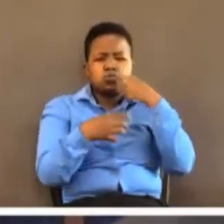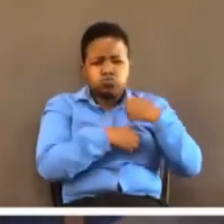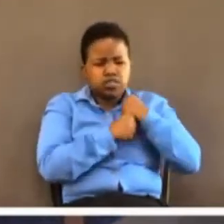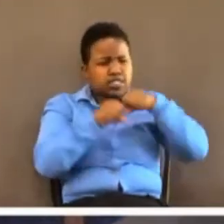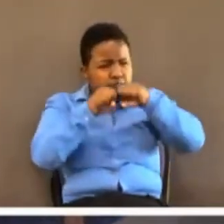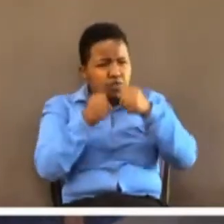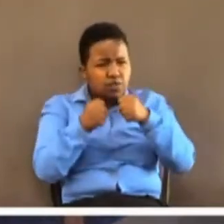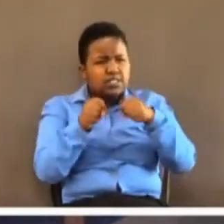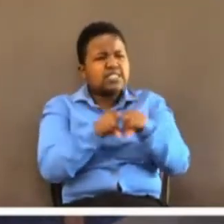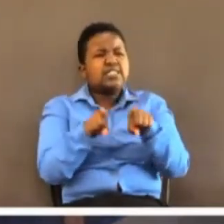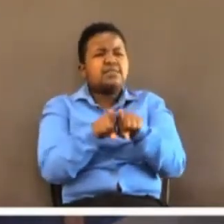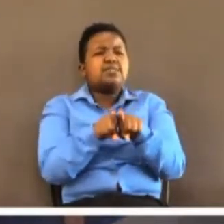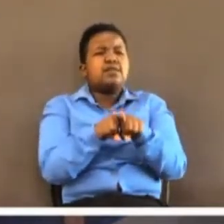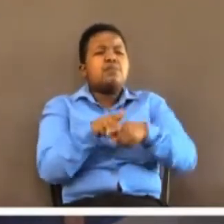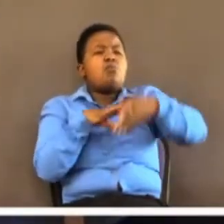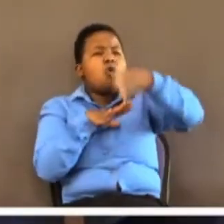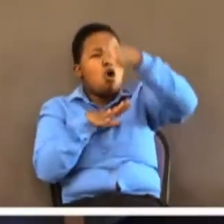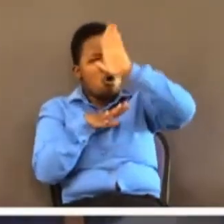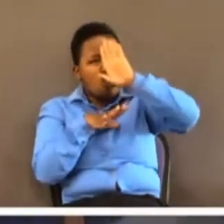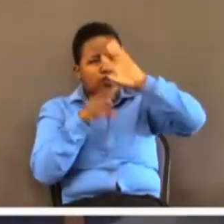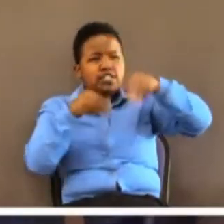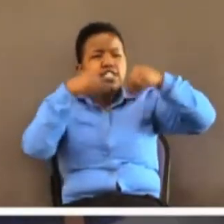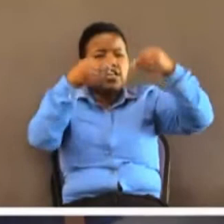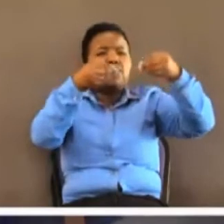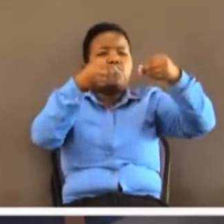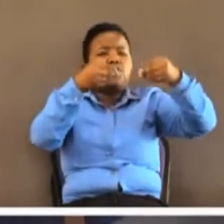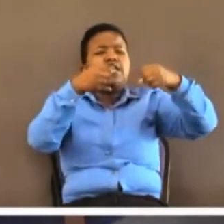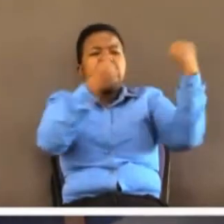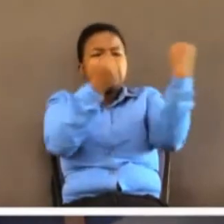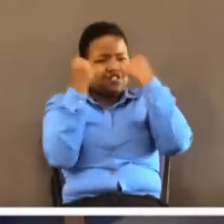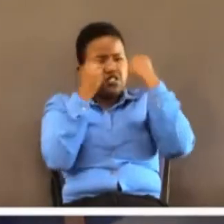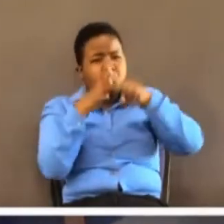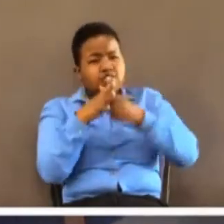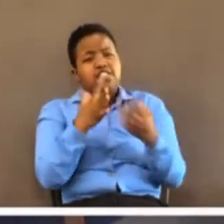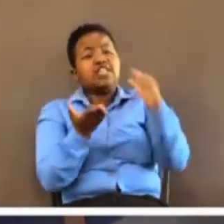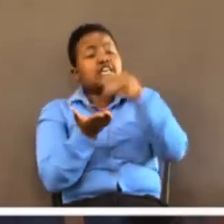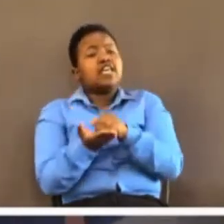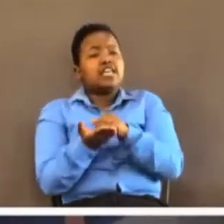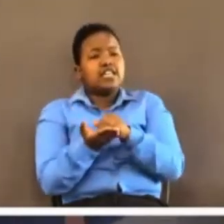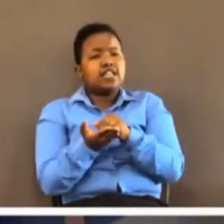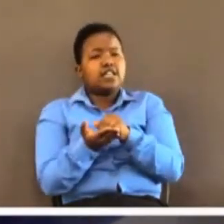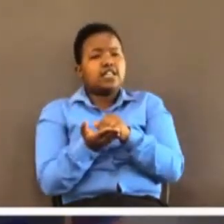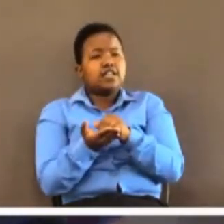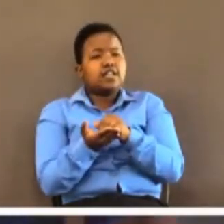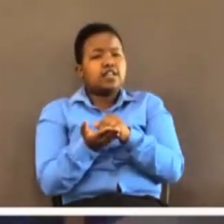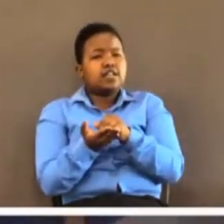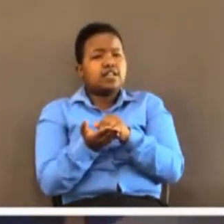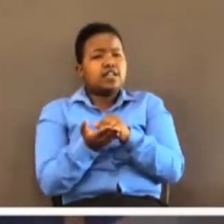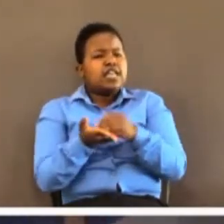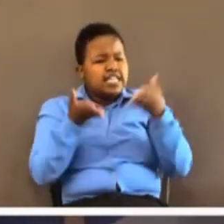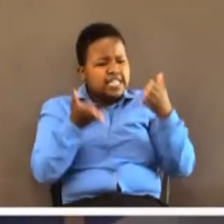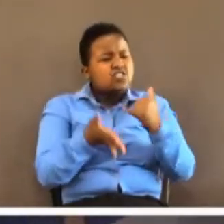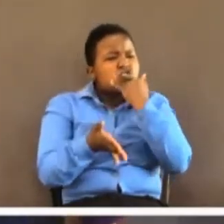though you are betrayed, God can give you the strength to start all over again. Thank God that could have been the wrong person.